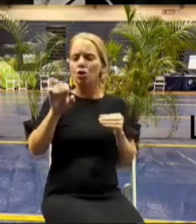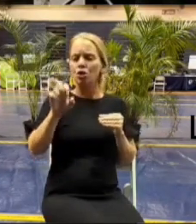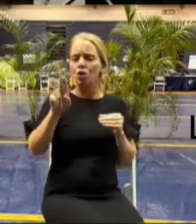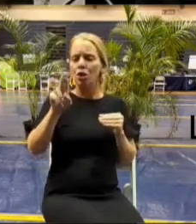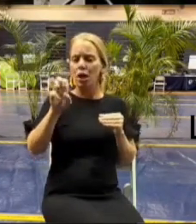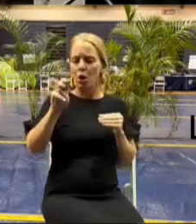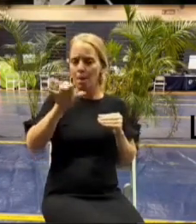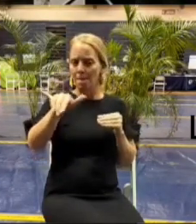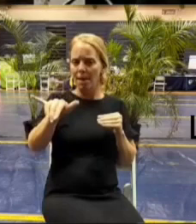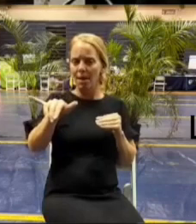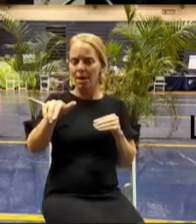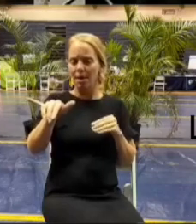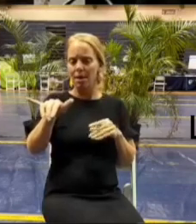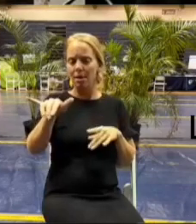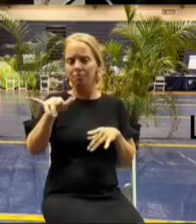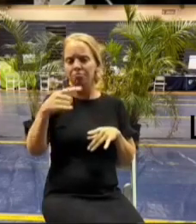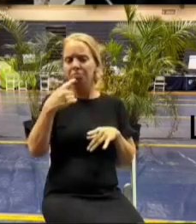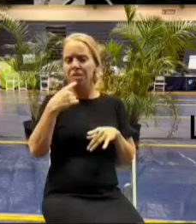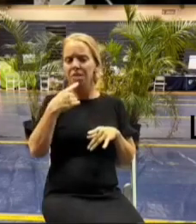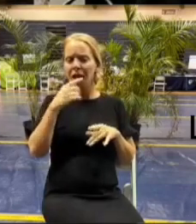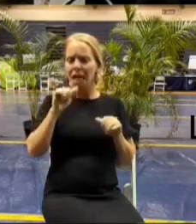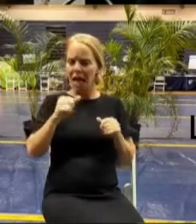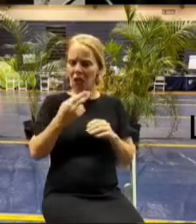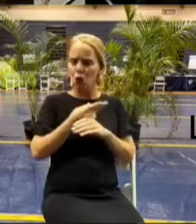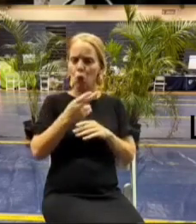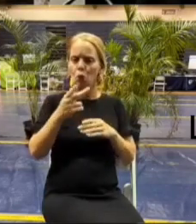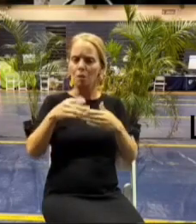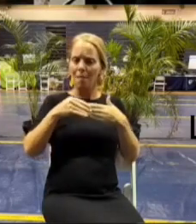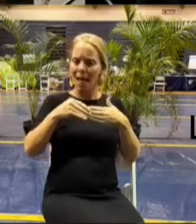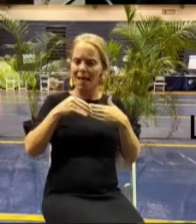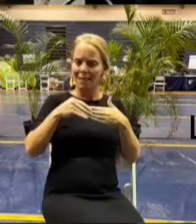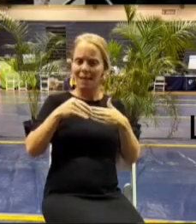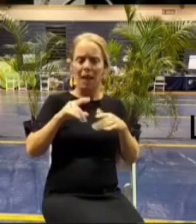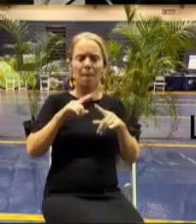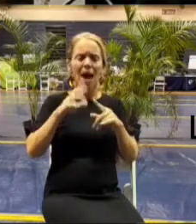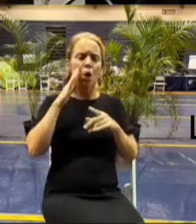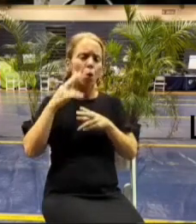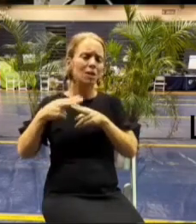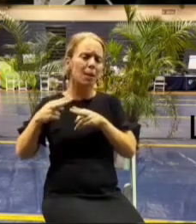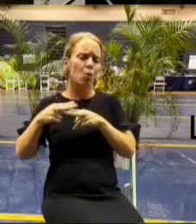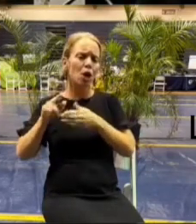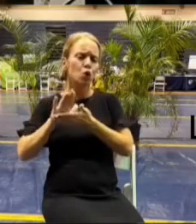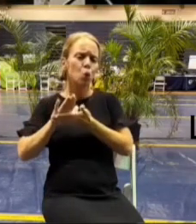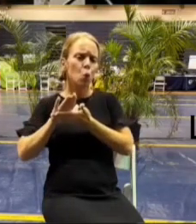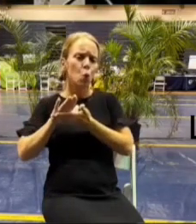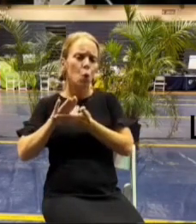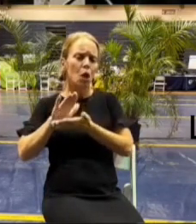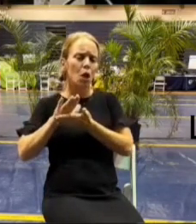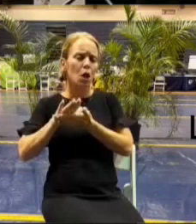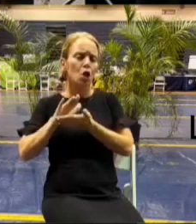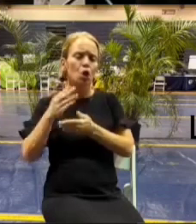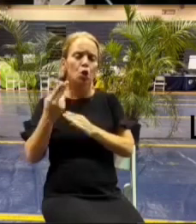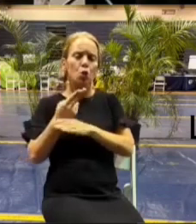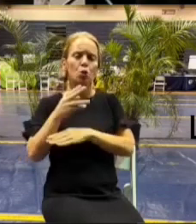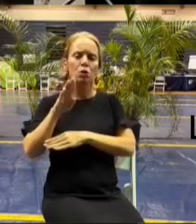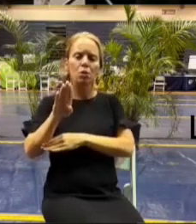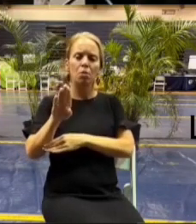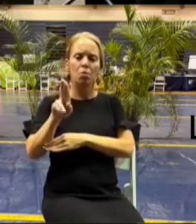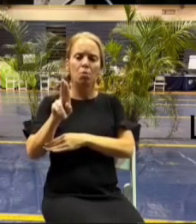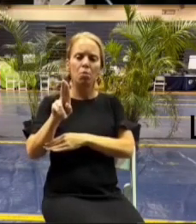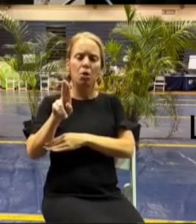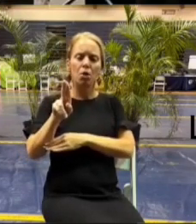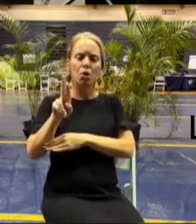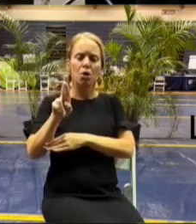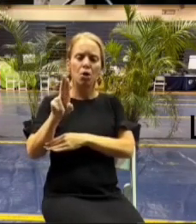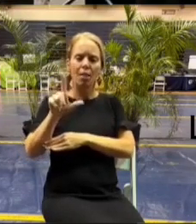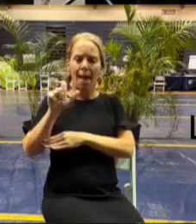that they put at the temporary school i don't know how cost effective or how much labor intensive that would be but that's uh better than